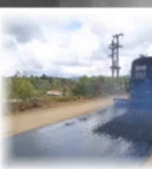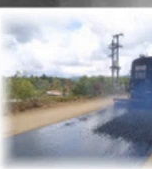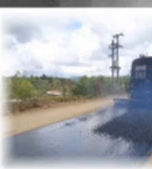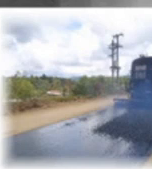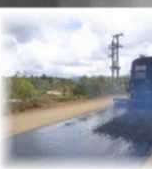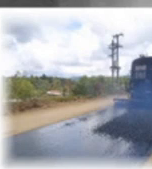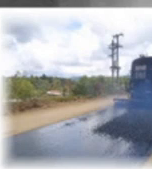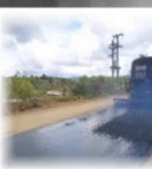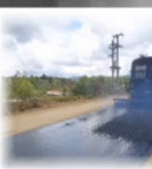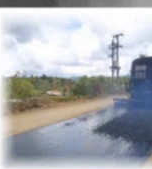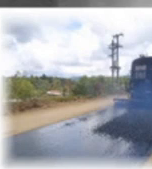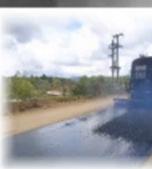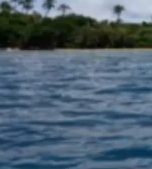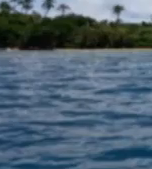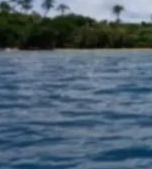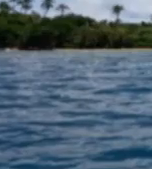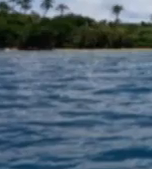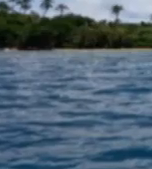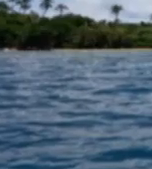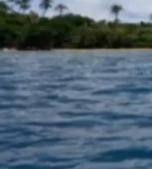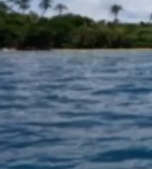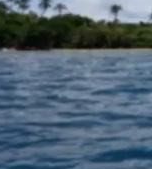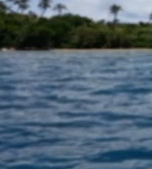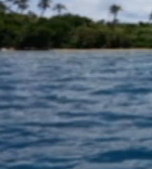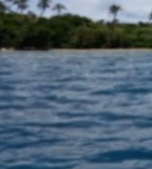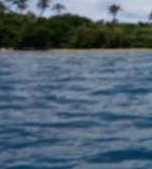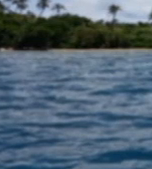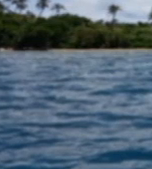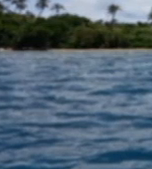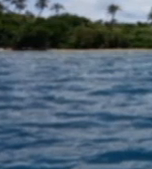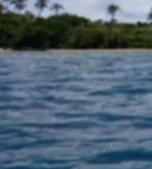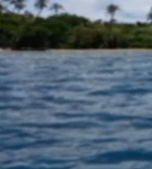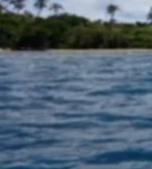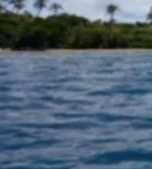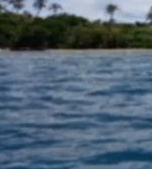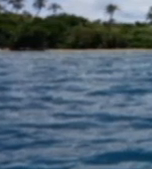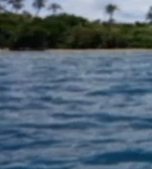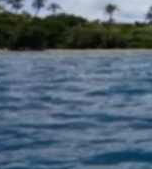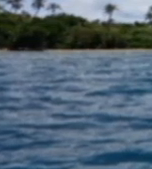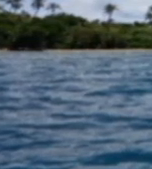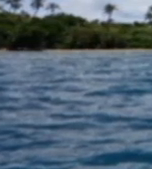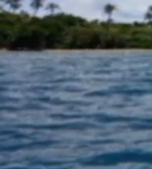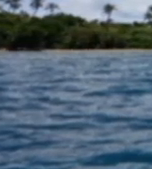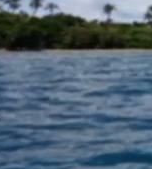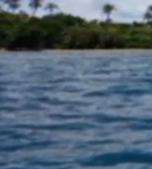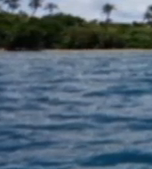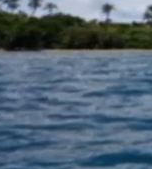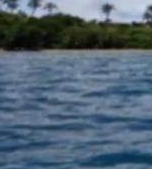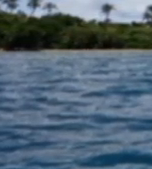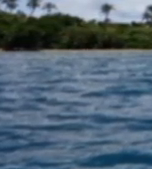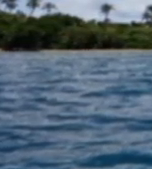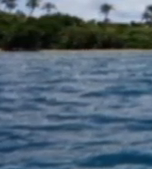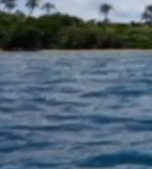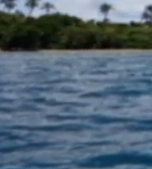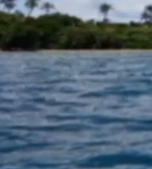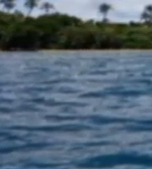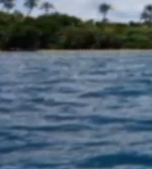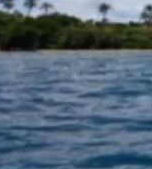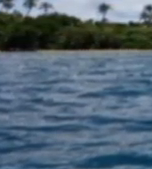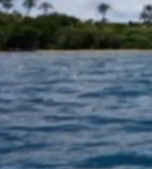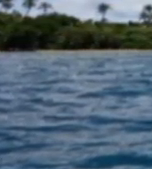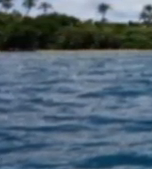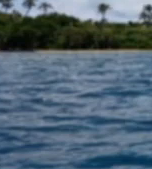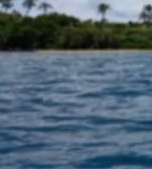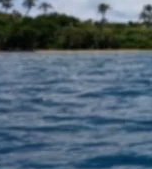website to answer. And on to our shot of the day. This one comes from an island in the Lau group showing the dark blue ocean